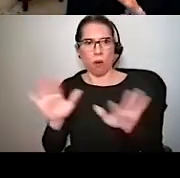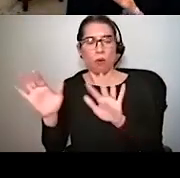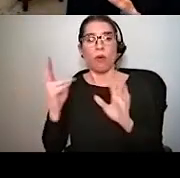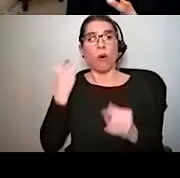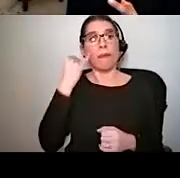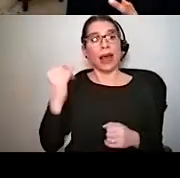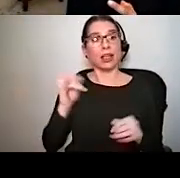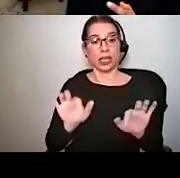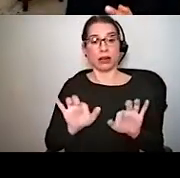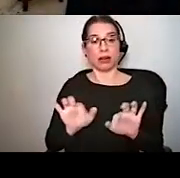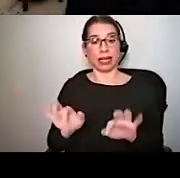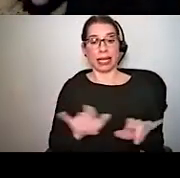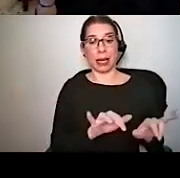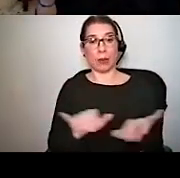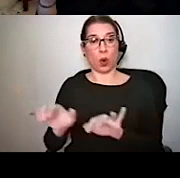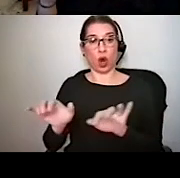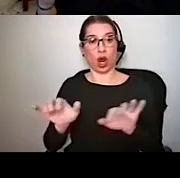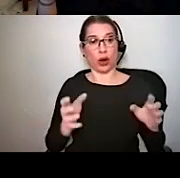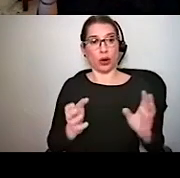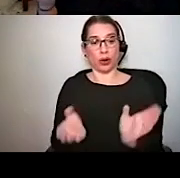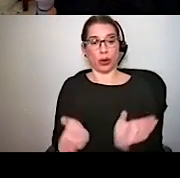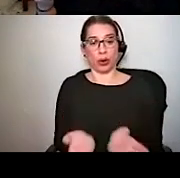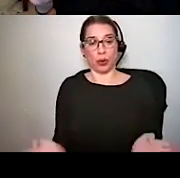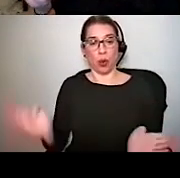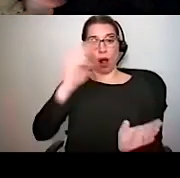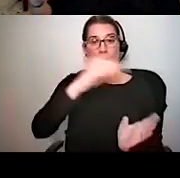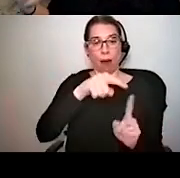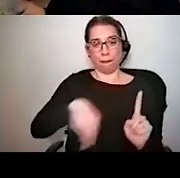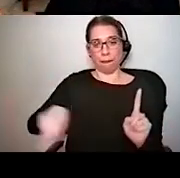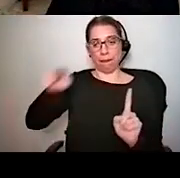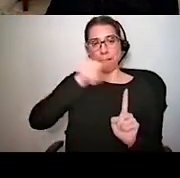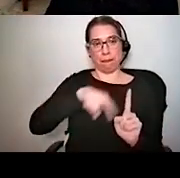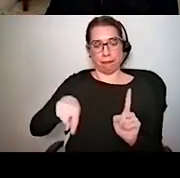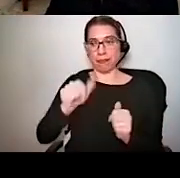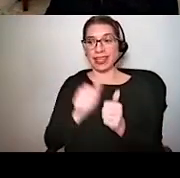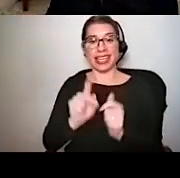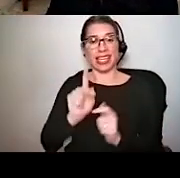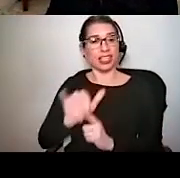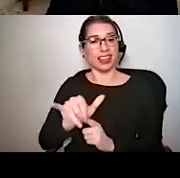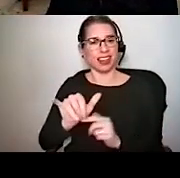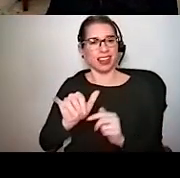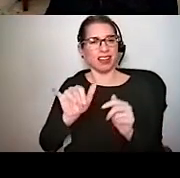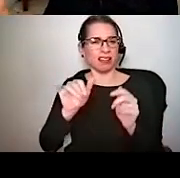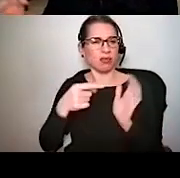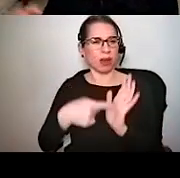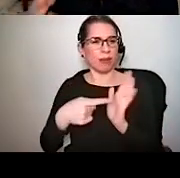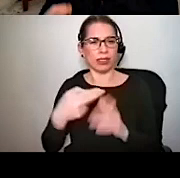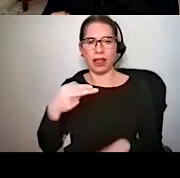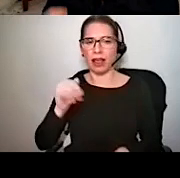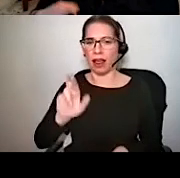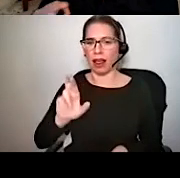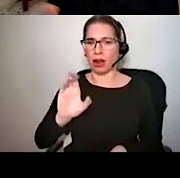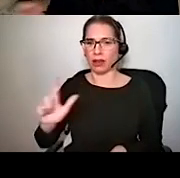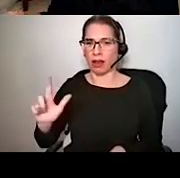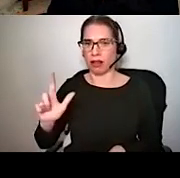it up to form a coil with each key representing a hair cell. That's a really convenient way to think about how the cochlea